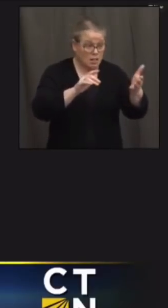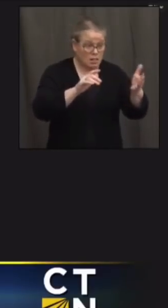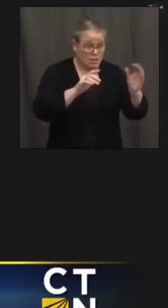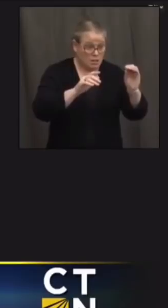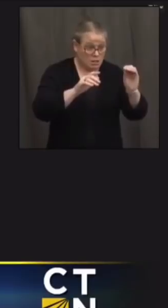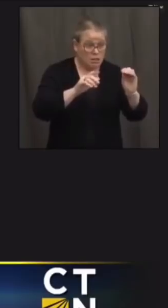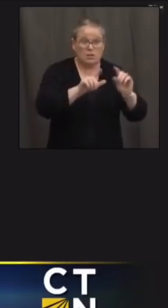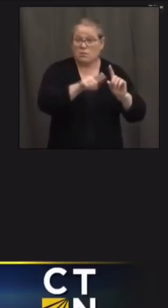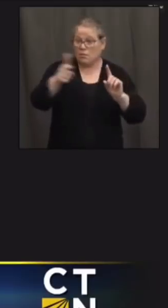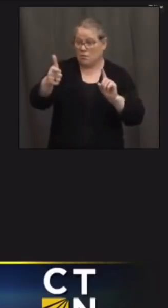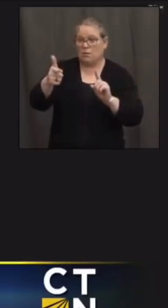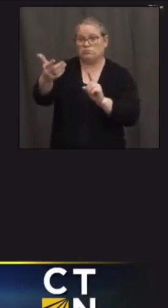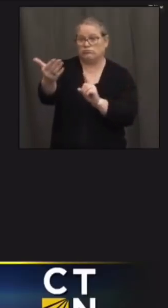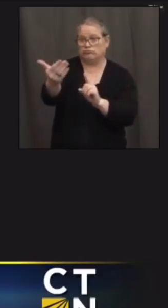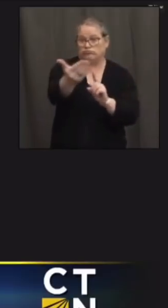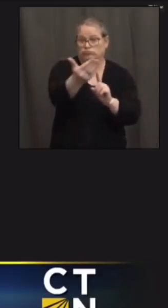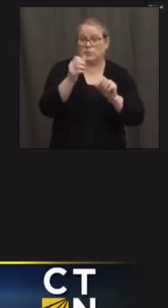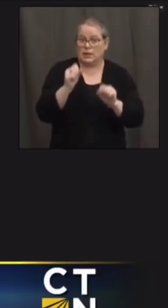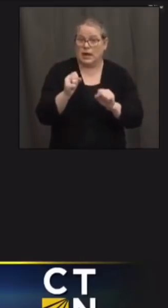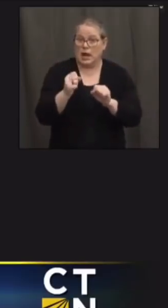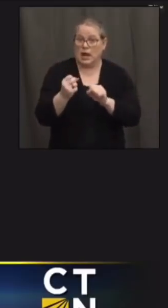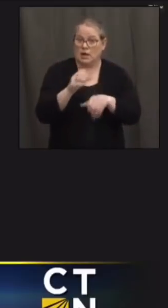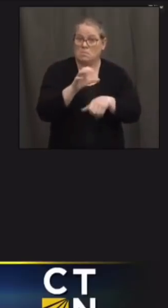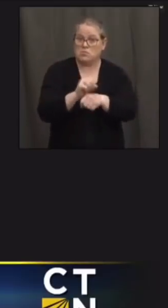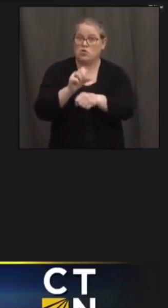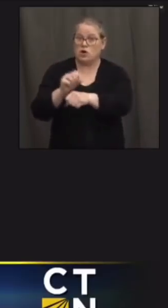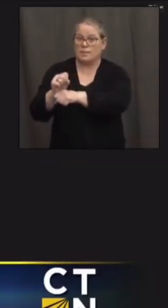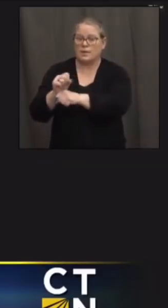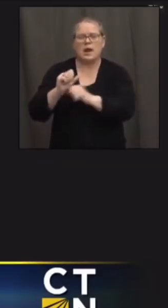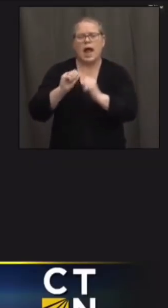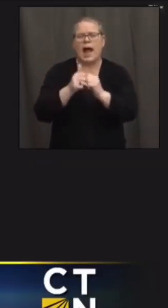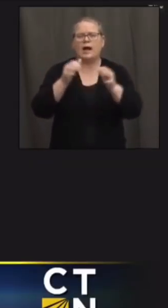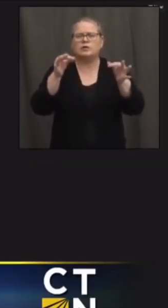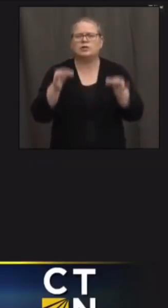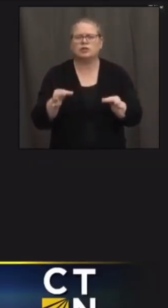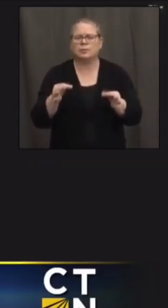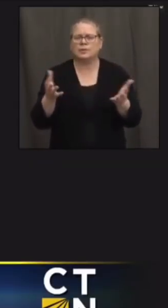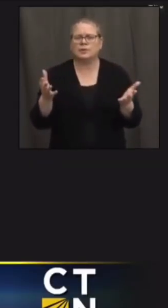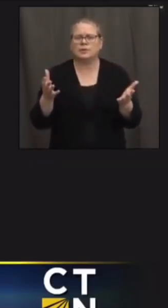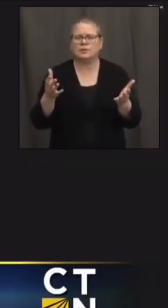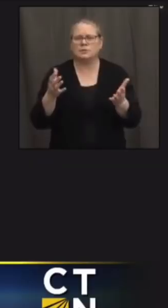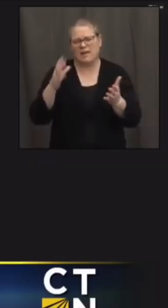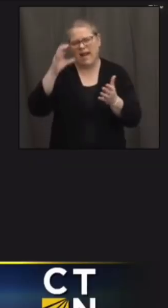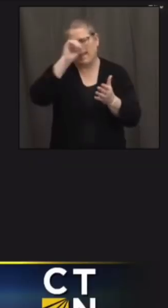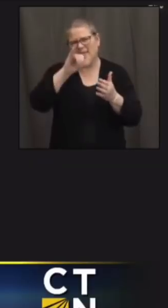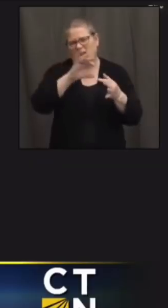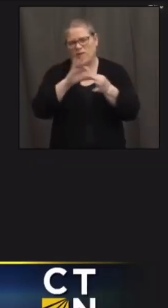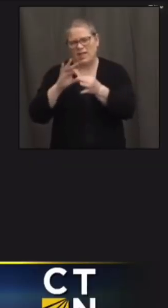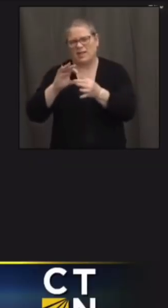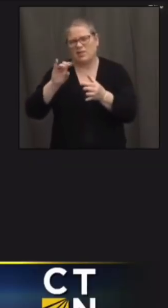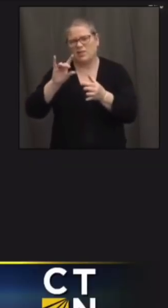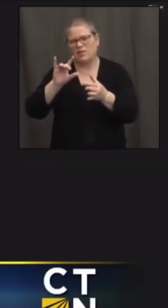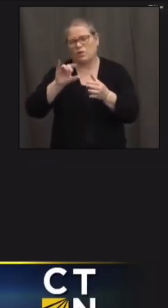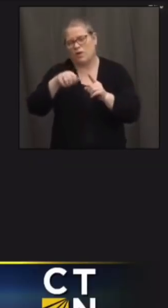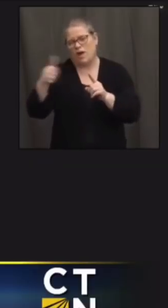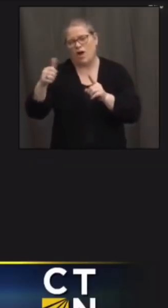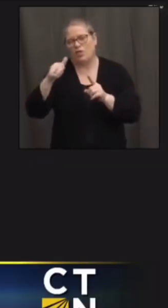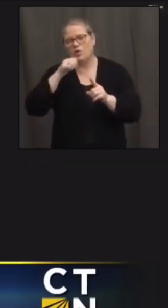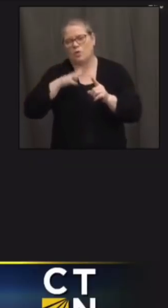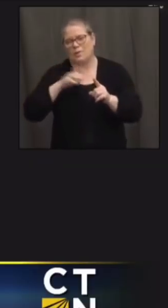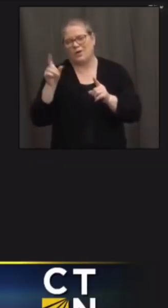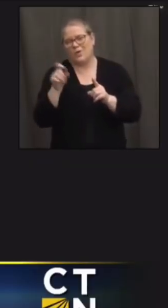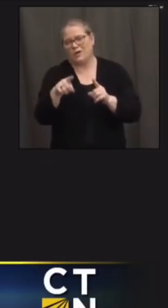sort of goes to uh uh to emily's previous question but uh if you're going to be allowing people to uh take steps so